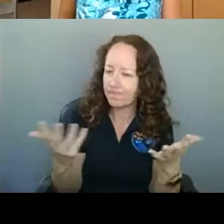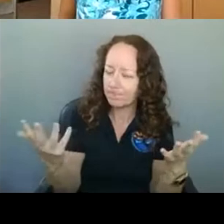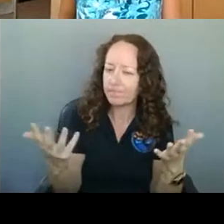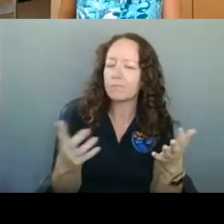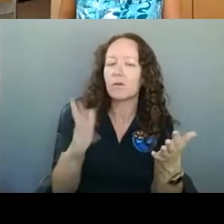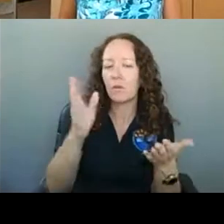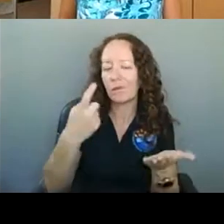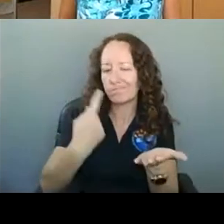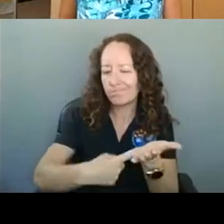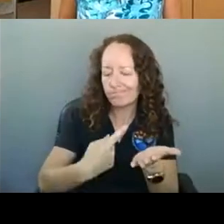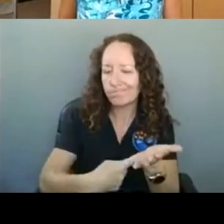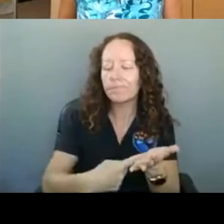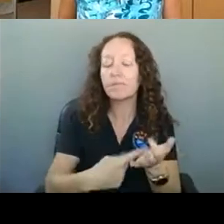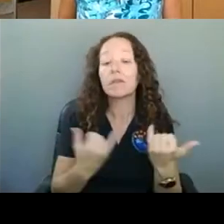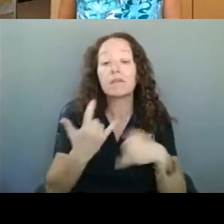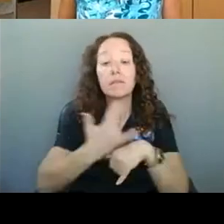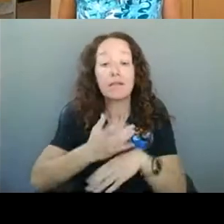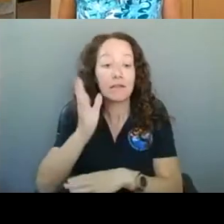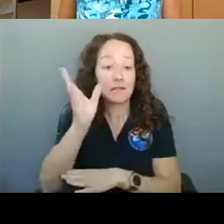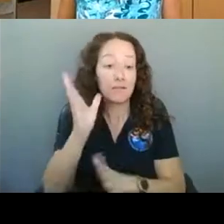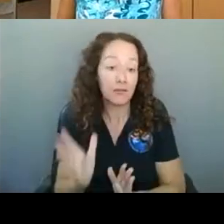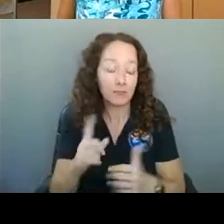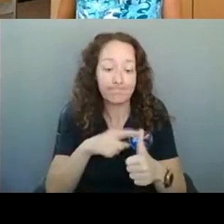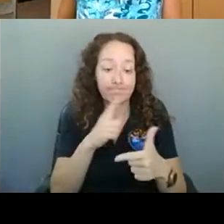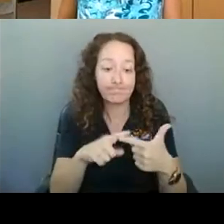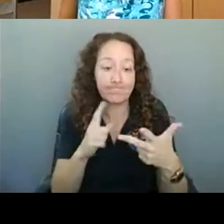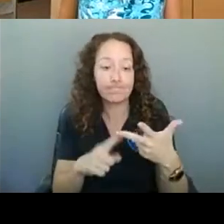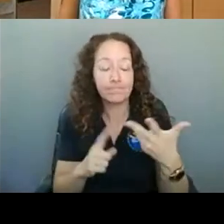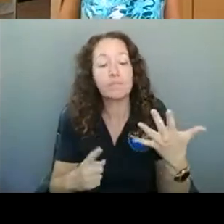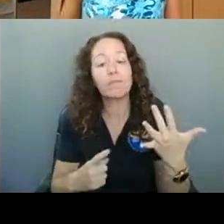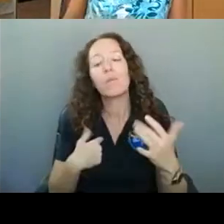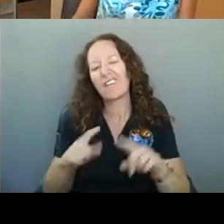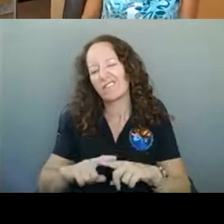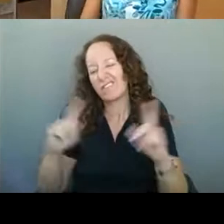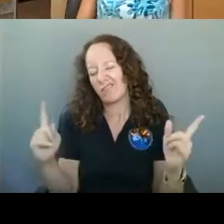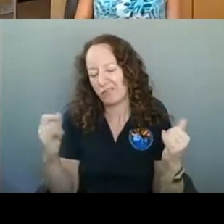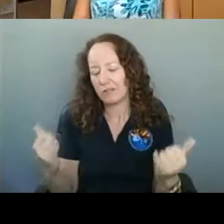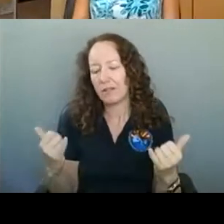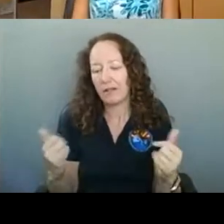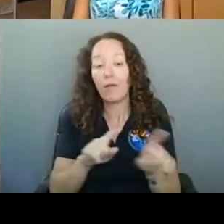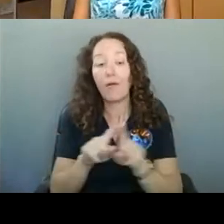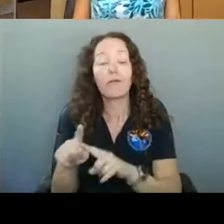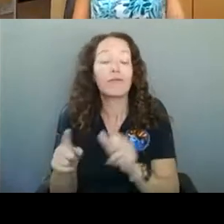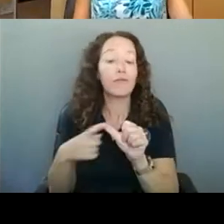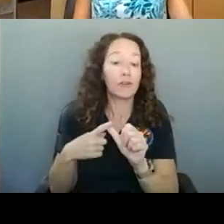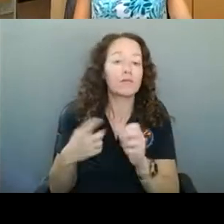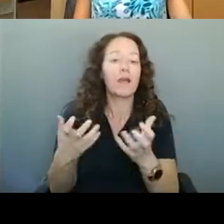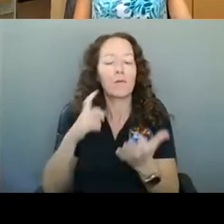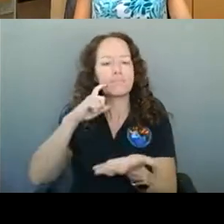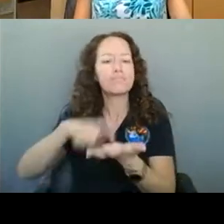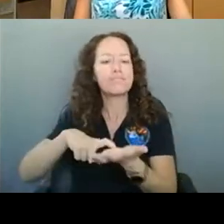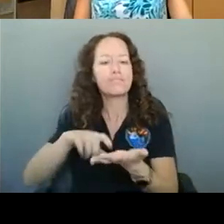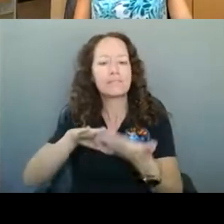today and I also want to recognize city staff for working on these virtual town hall meetings. I want to thank Amy